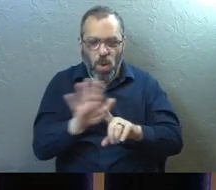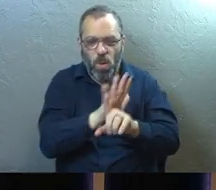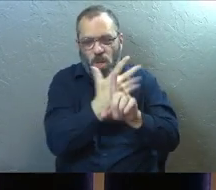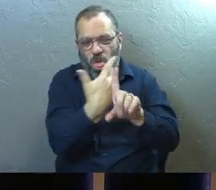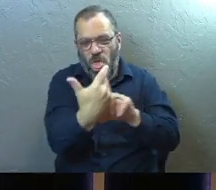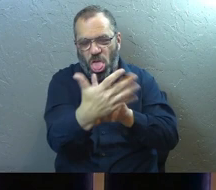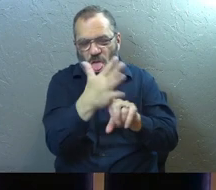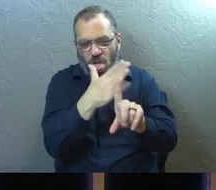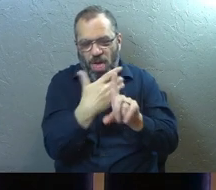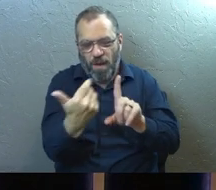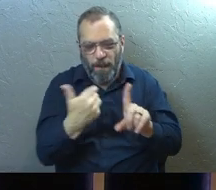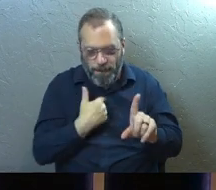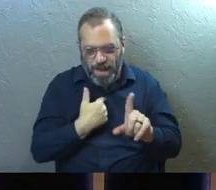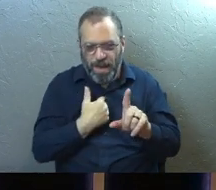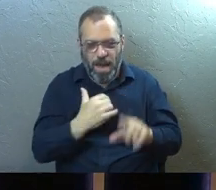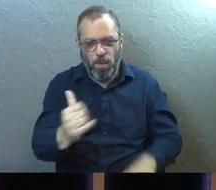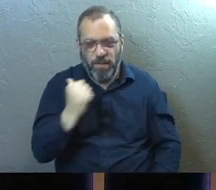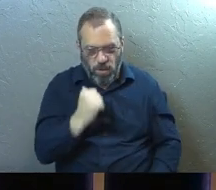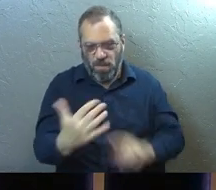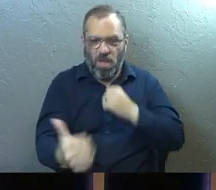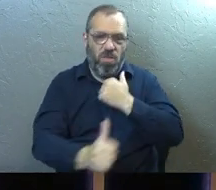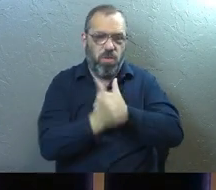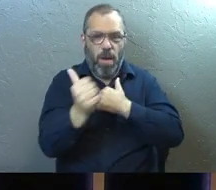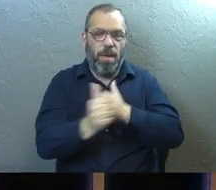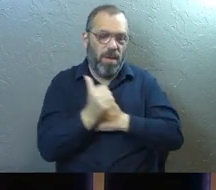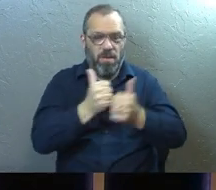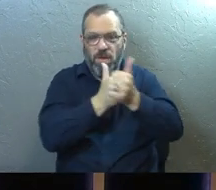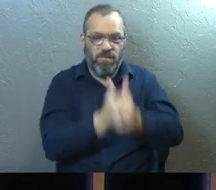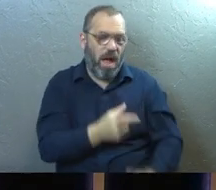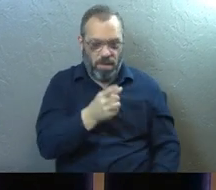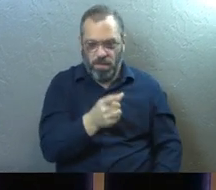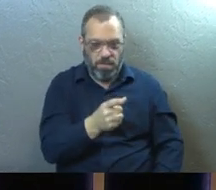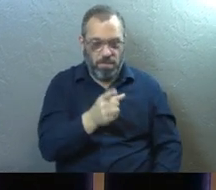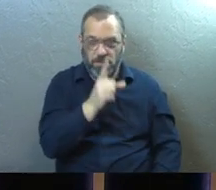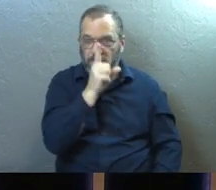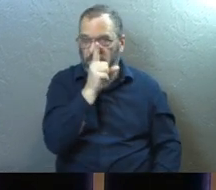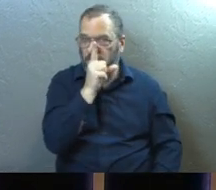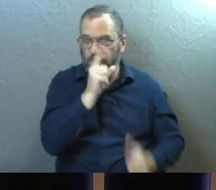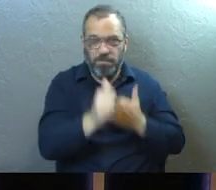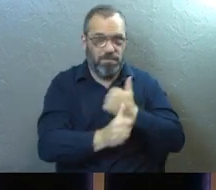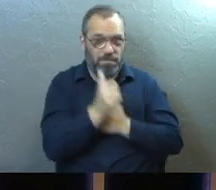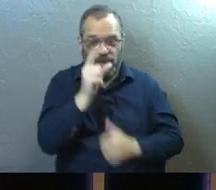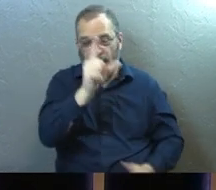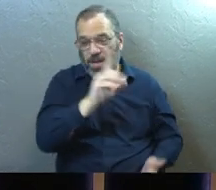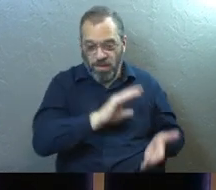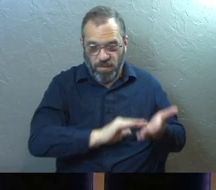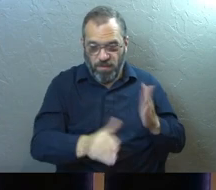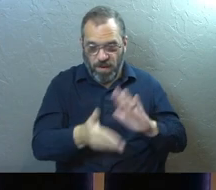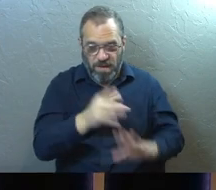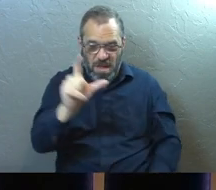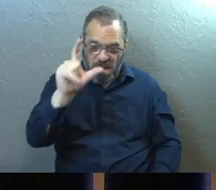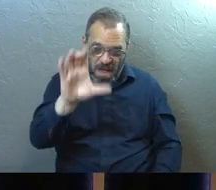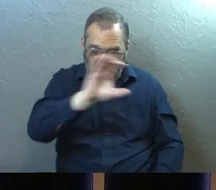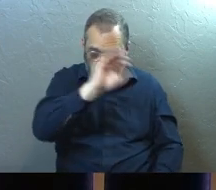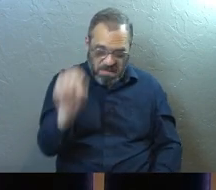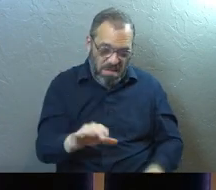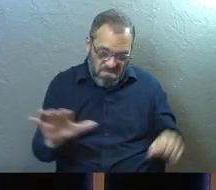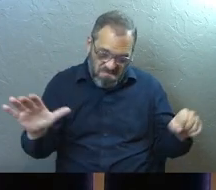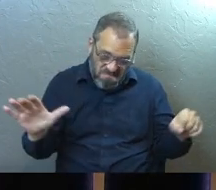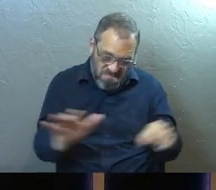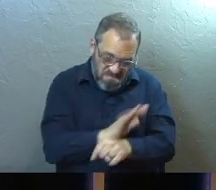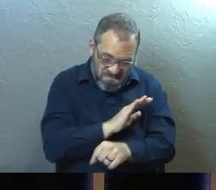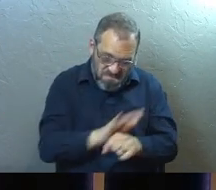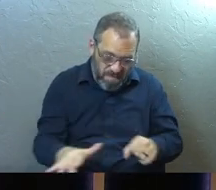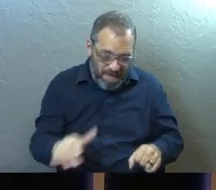to him and refuses to threaten me to compliance. His forgiveness that's 100% complete,